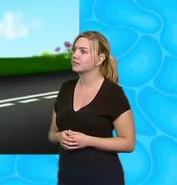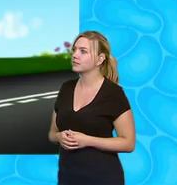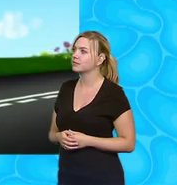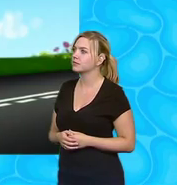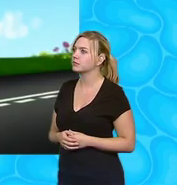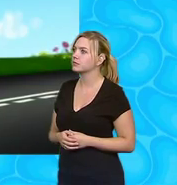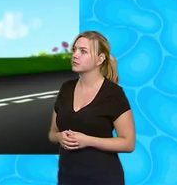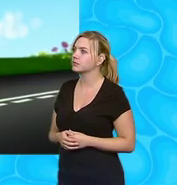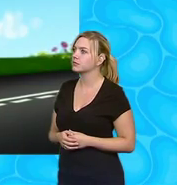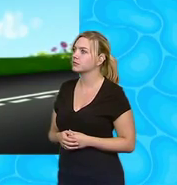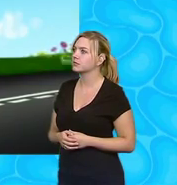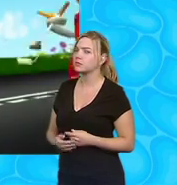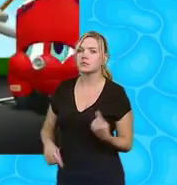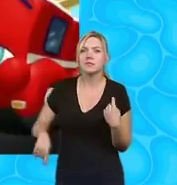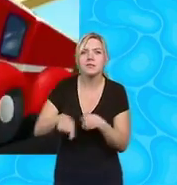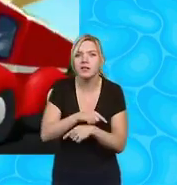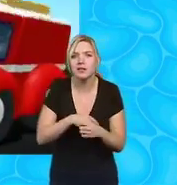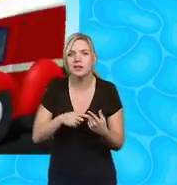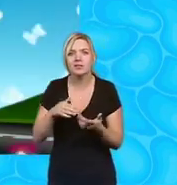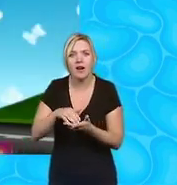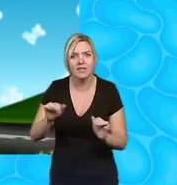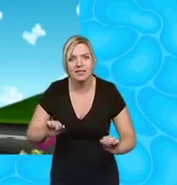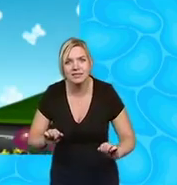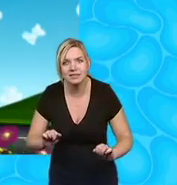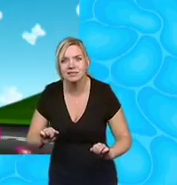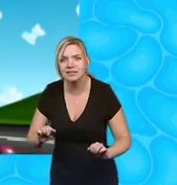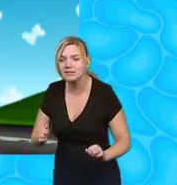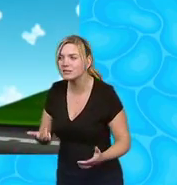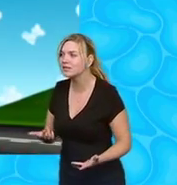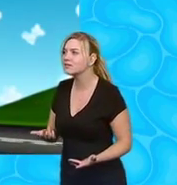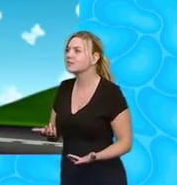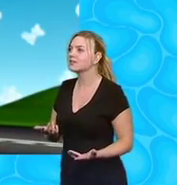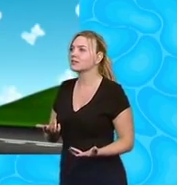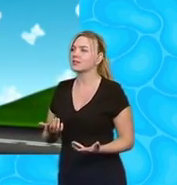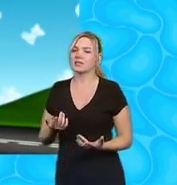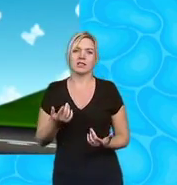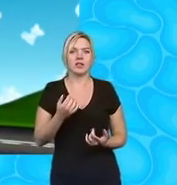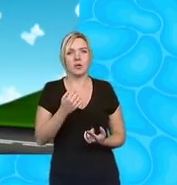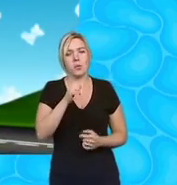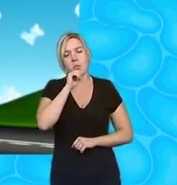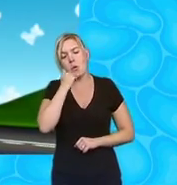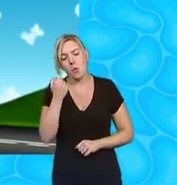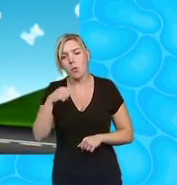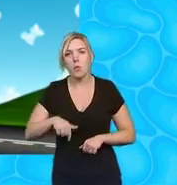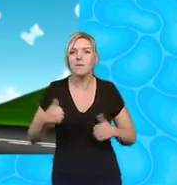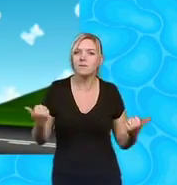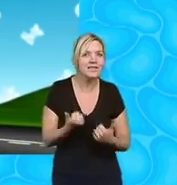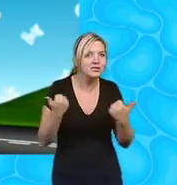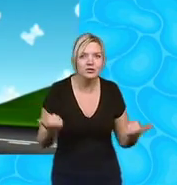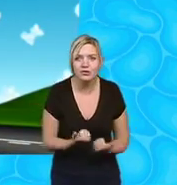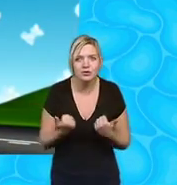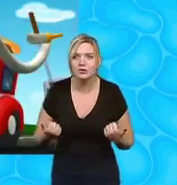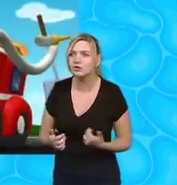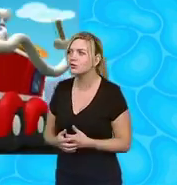are we there yet we're never going to get this job